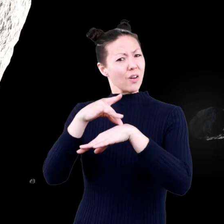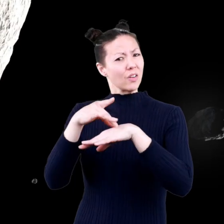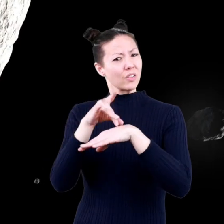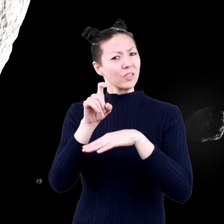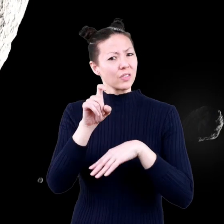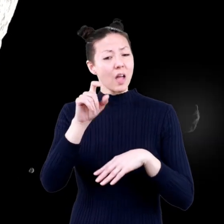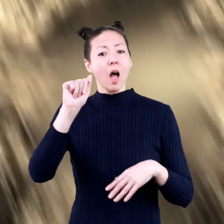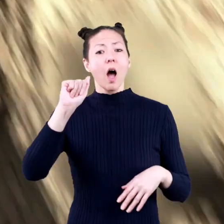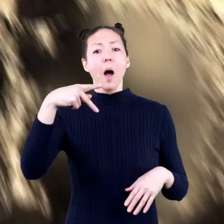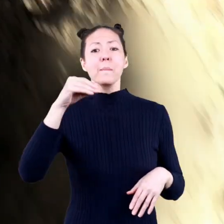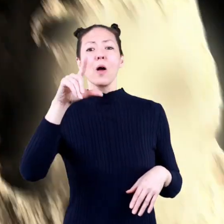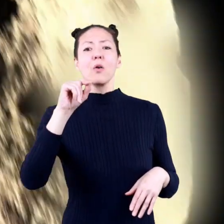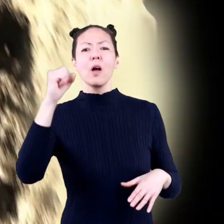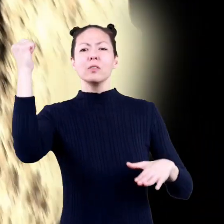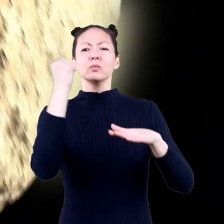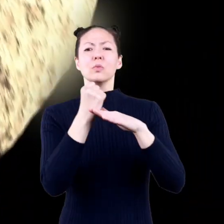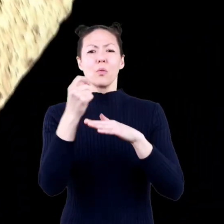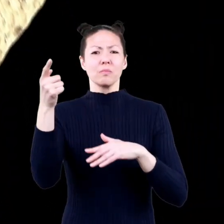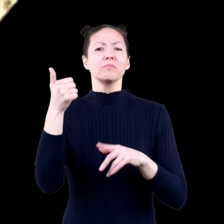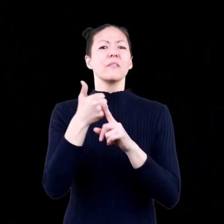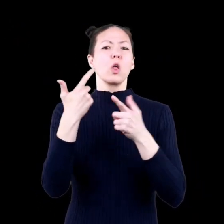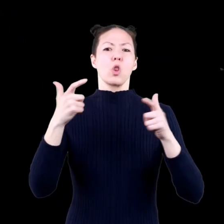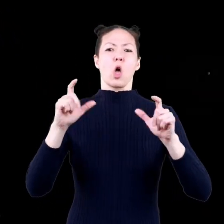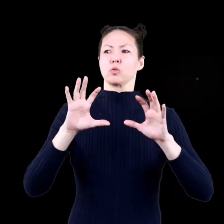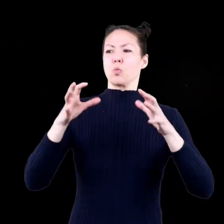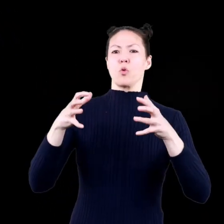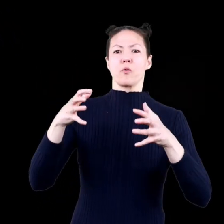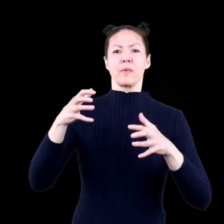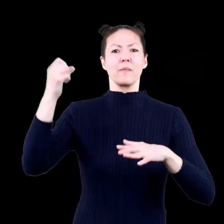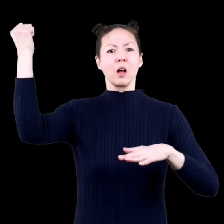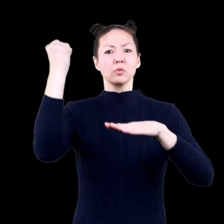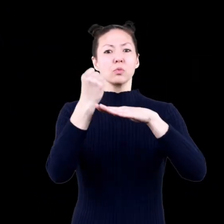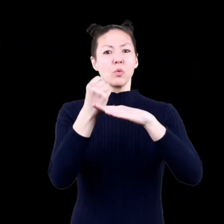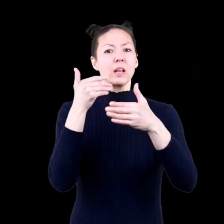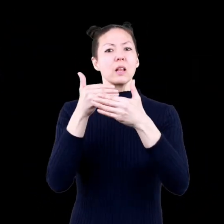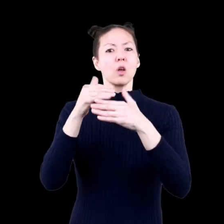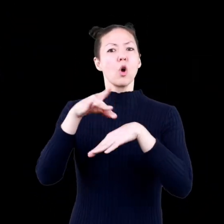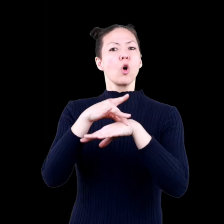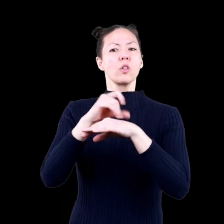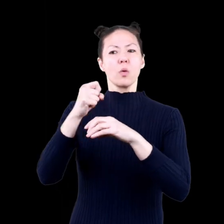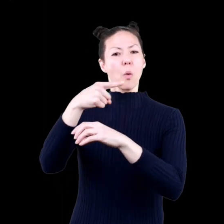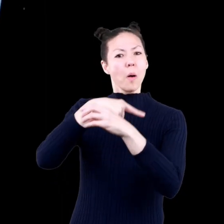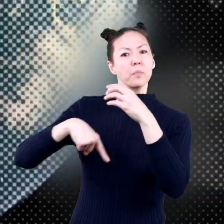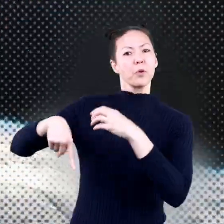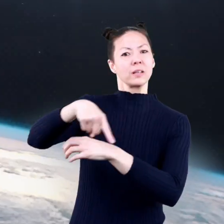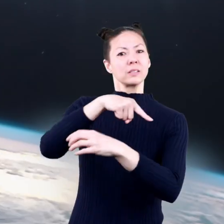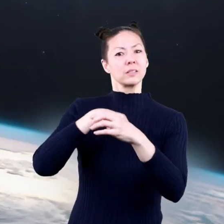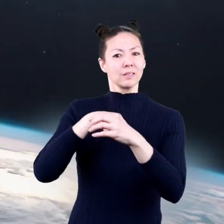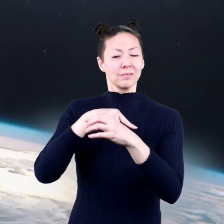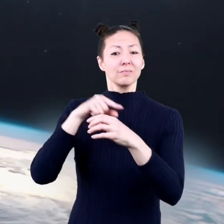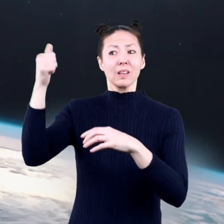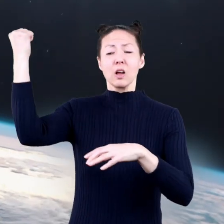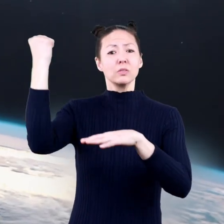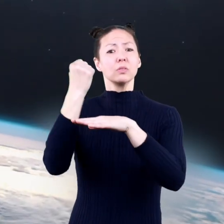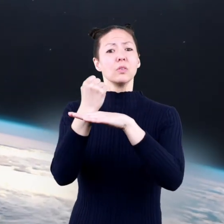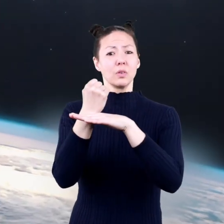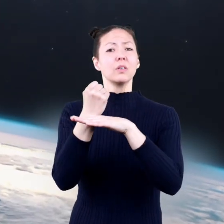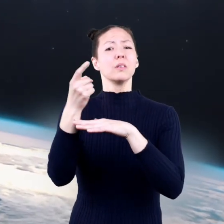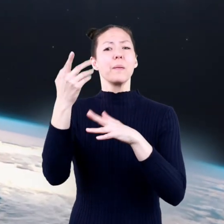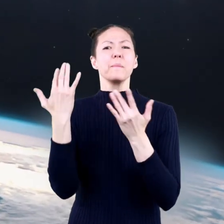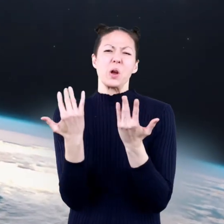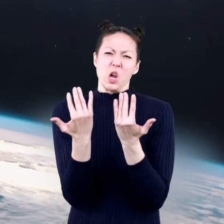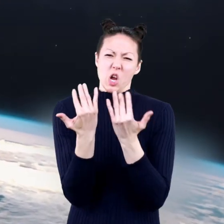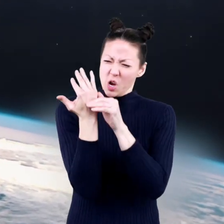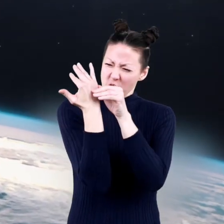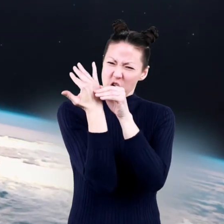near Earth? Apollo asteroids are a large group of asteroids near the Earth's orbit. Most of these asteroids